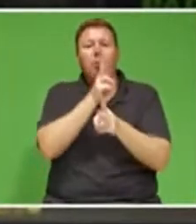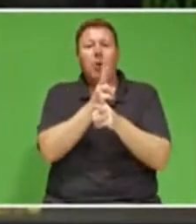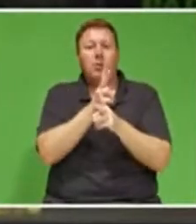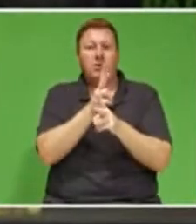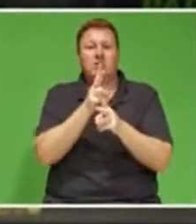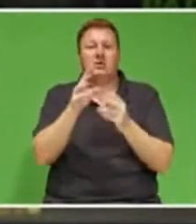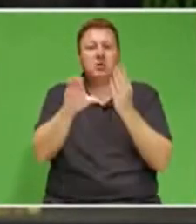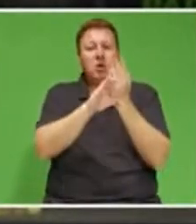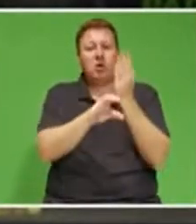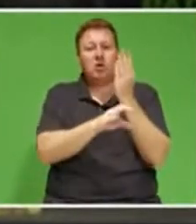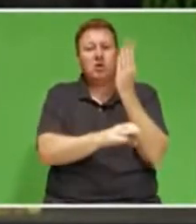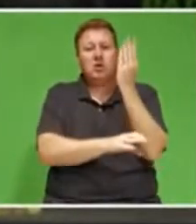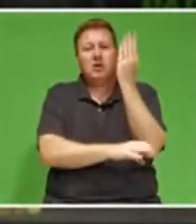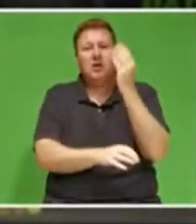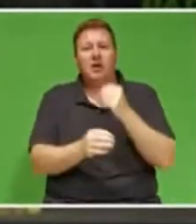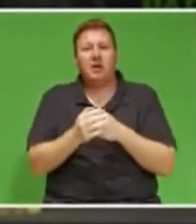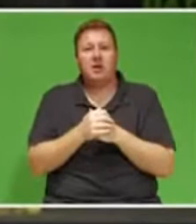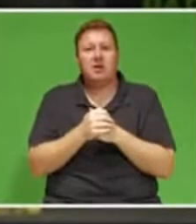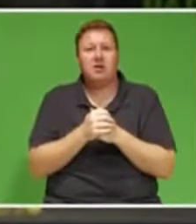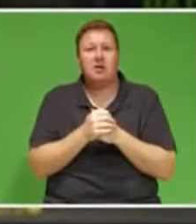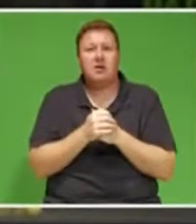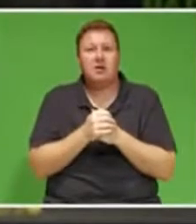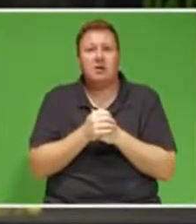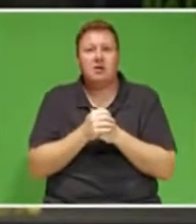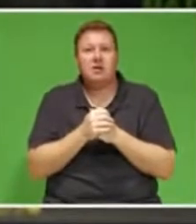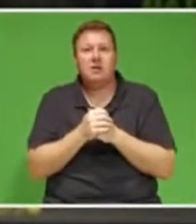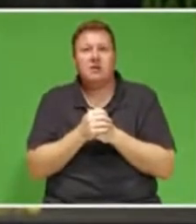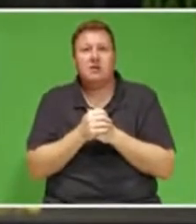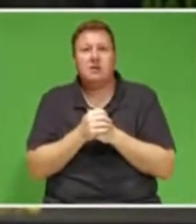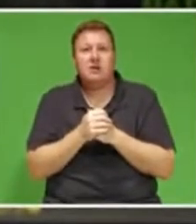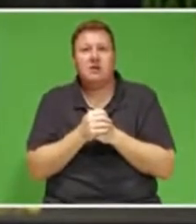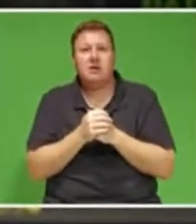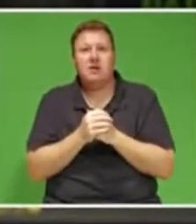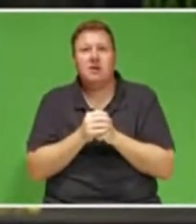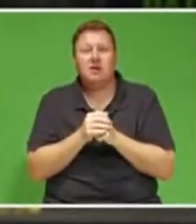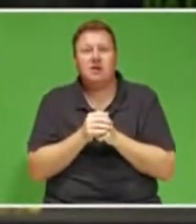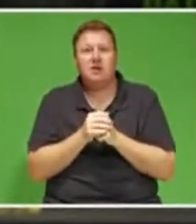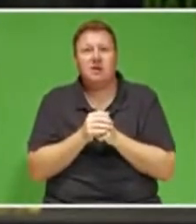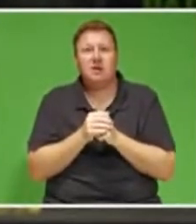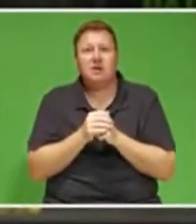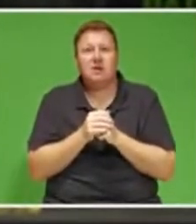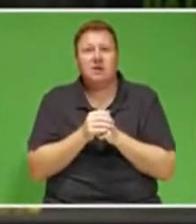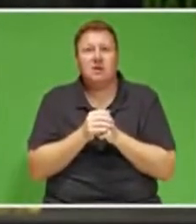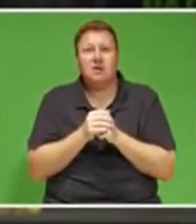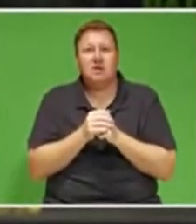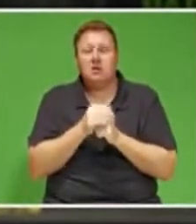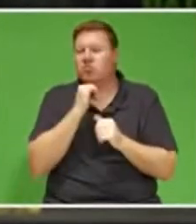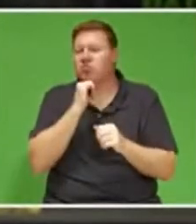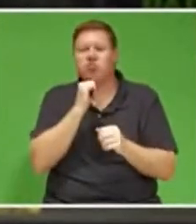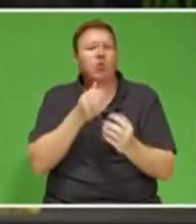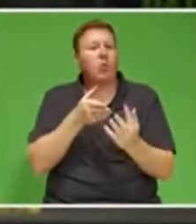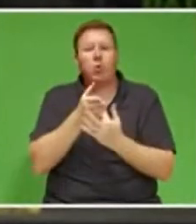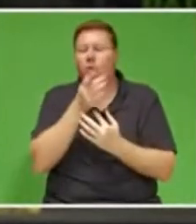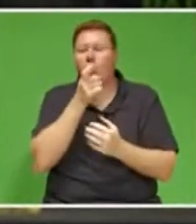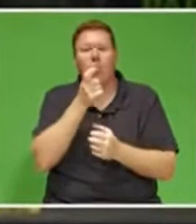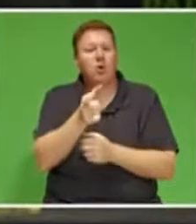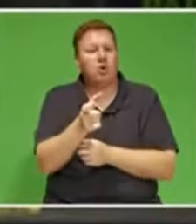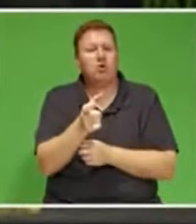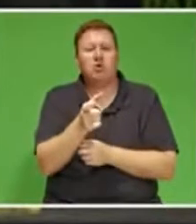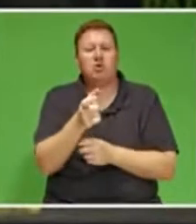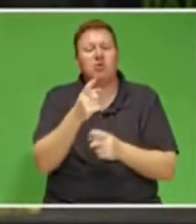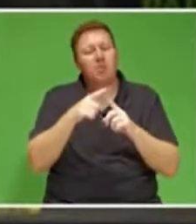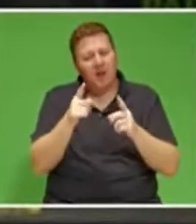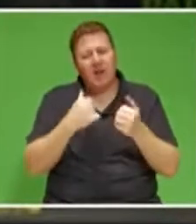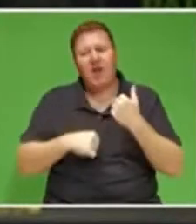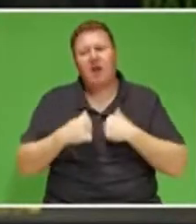job to restore their faith in our constitution. Not through words, but through